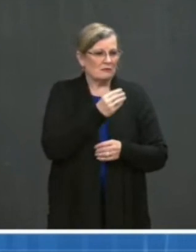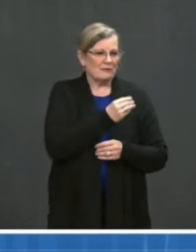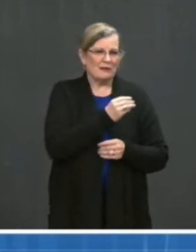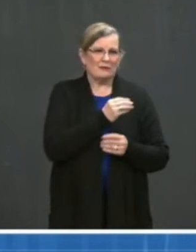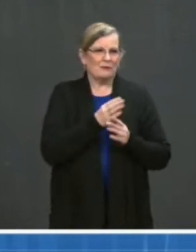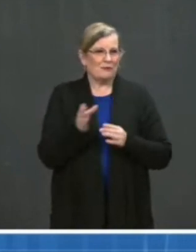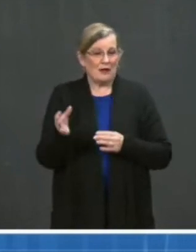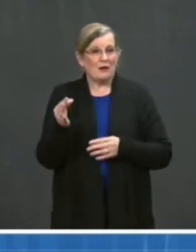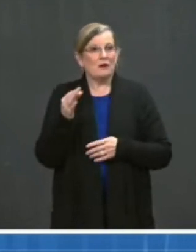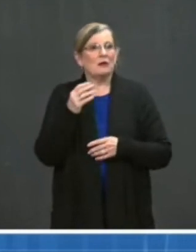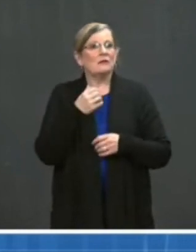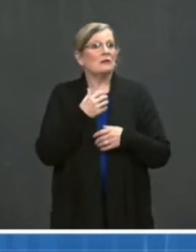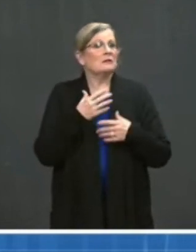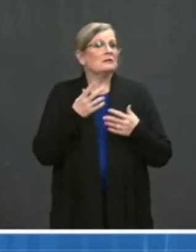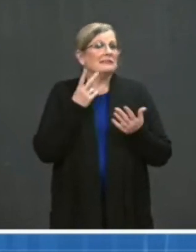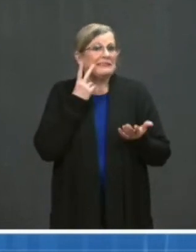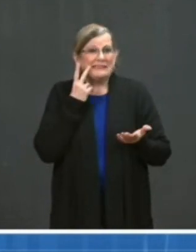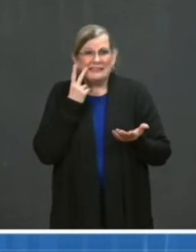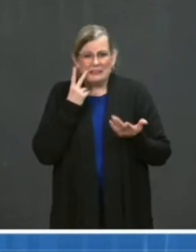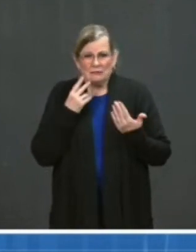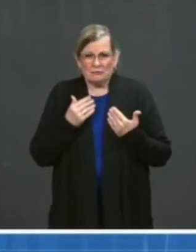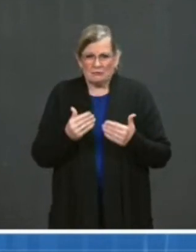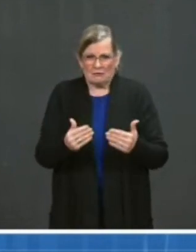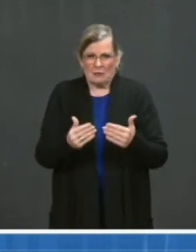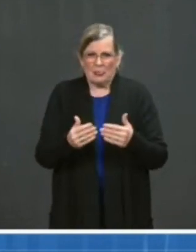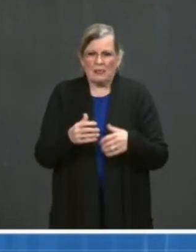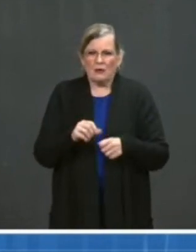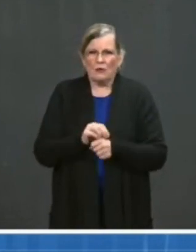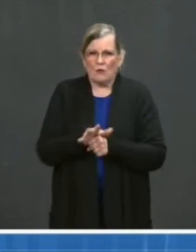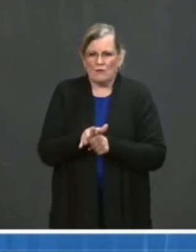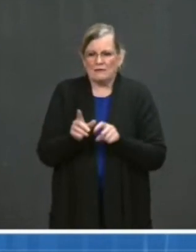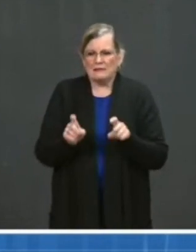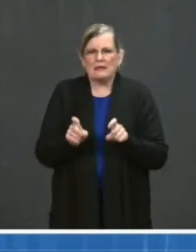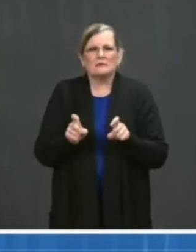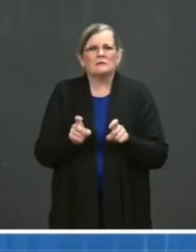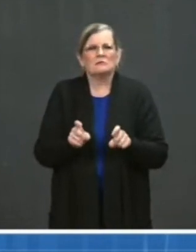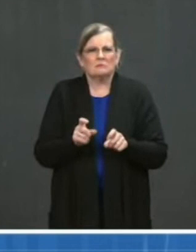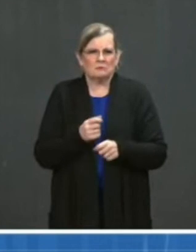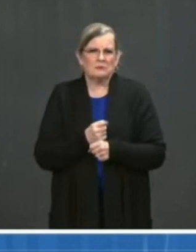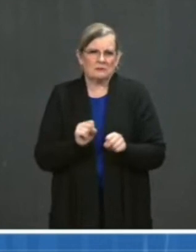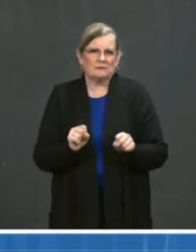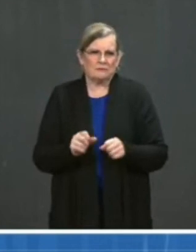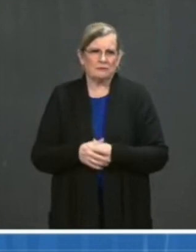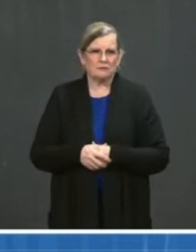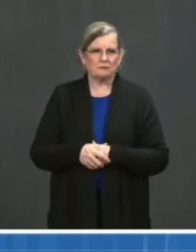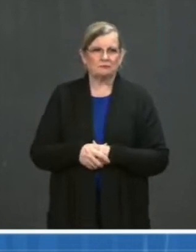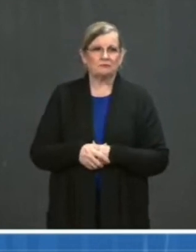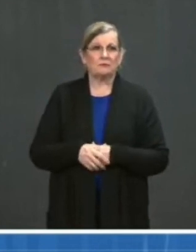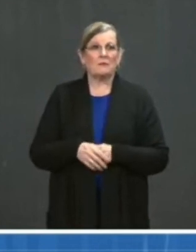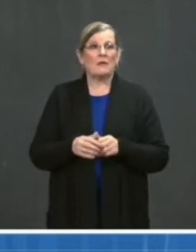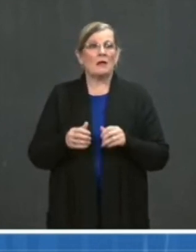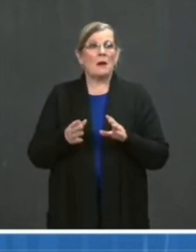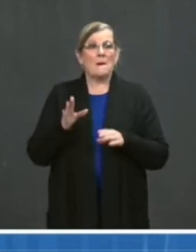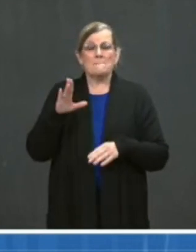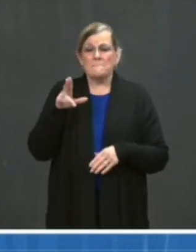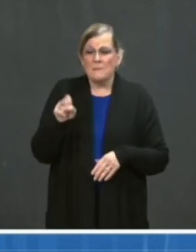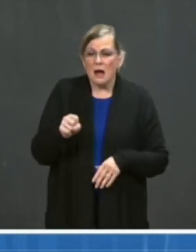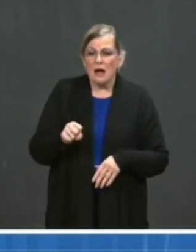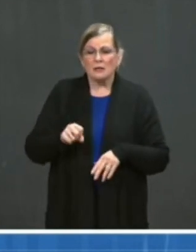status, should continue to wear masks on planes, buses, trains, and other forms of public transportation while traveling.